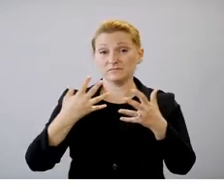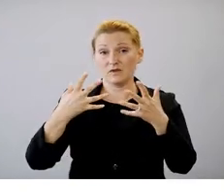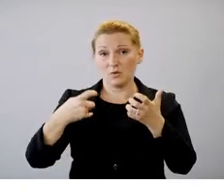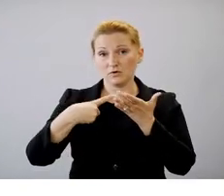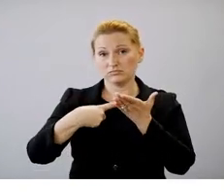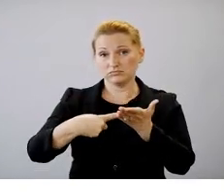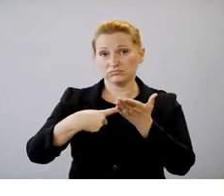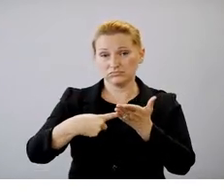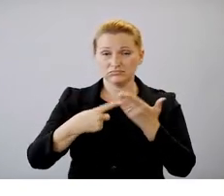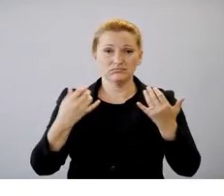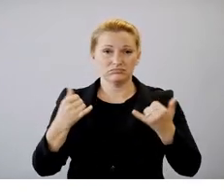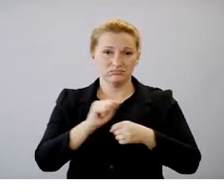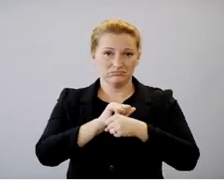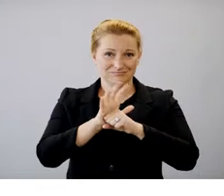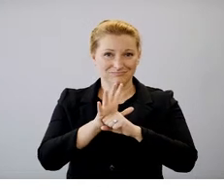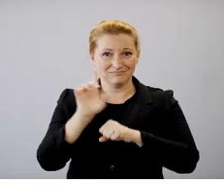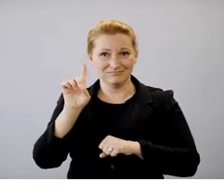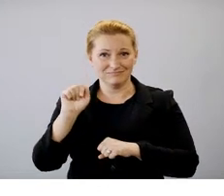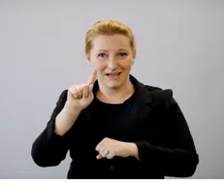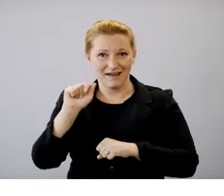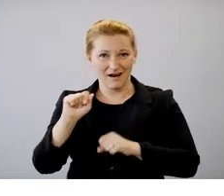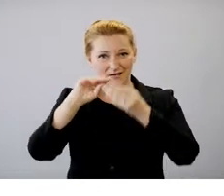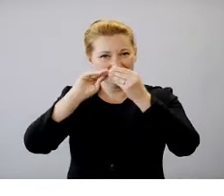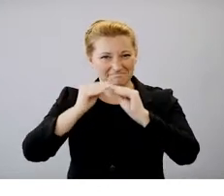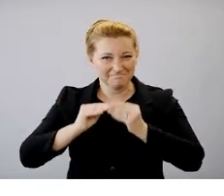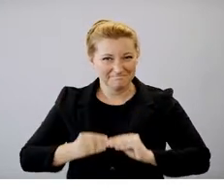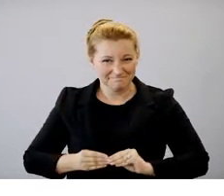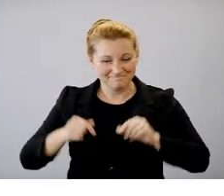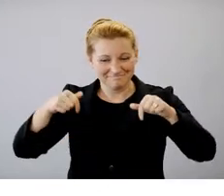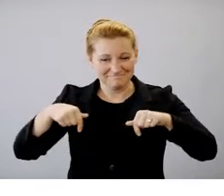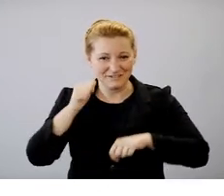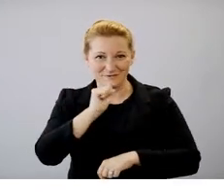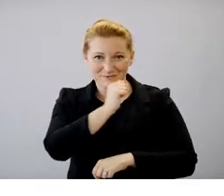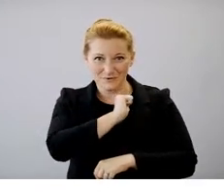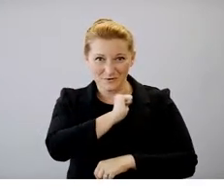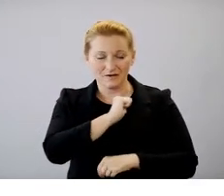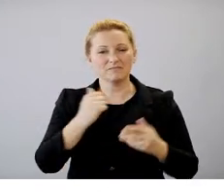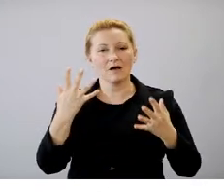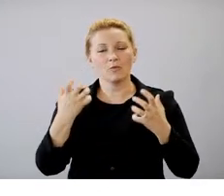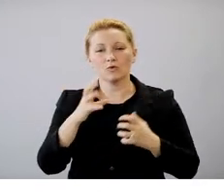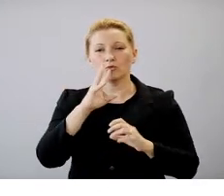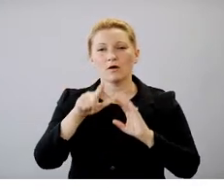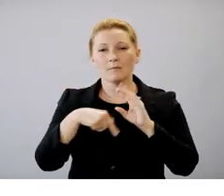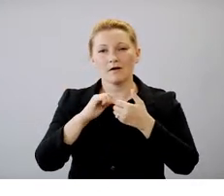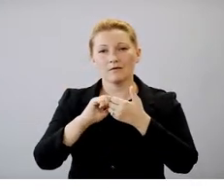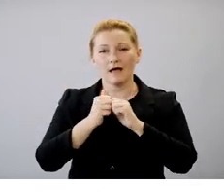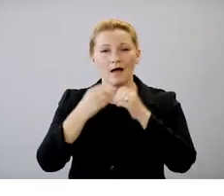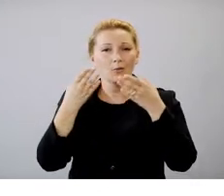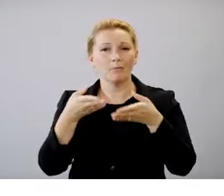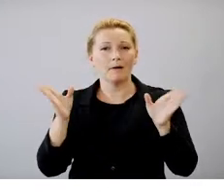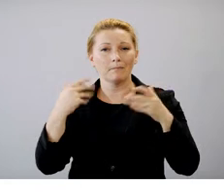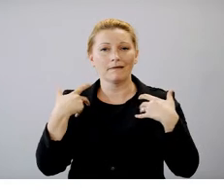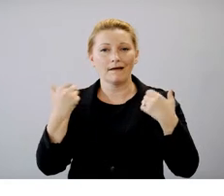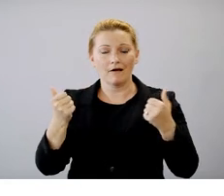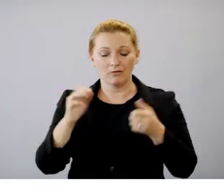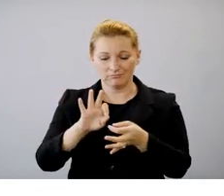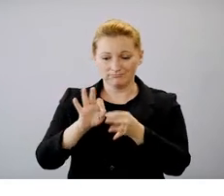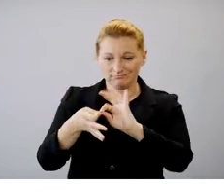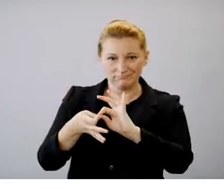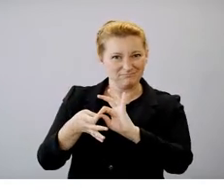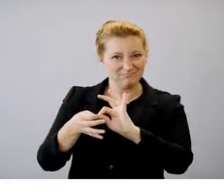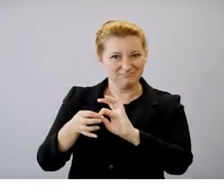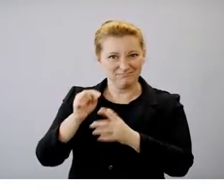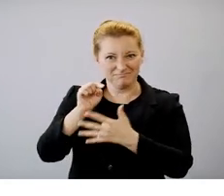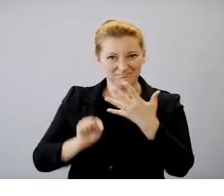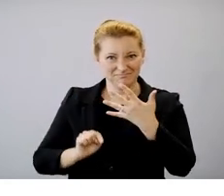current COVID-19 data in Arizona, and I'm going to talk a little bit about how public health interprets this data. So you've